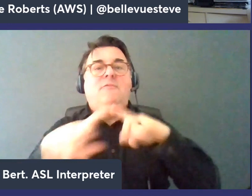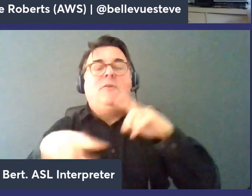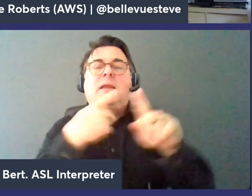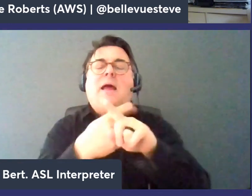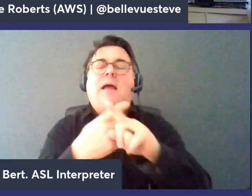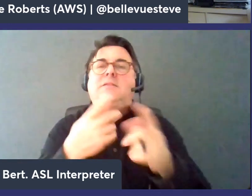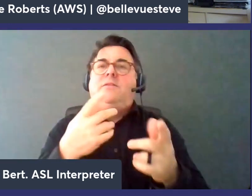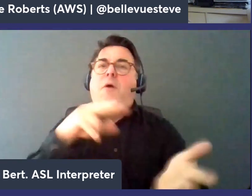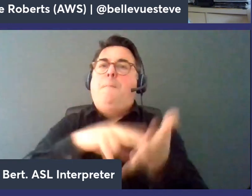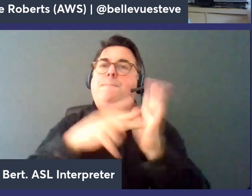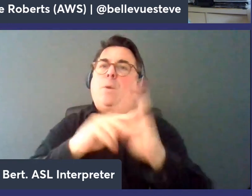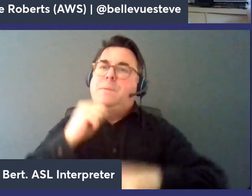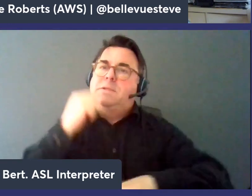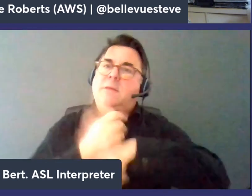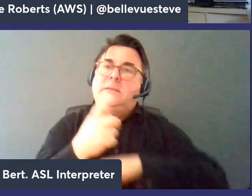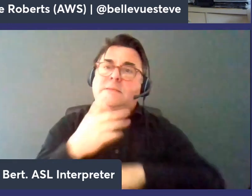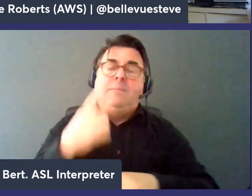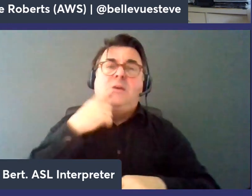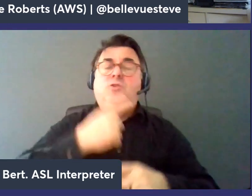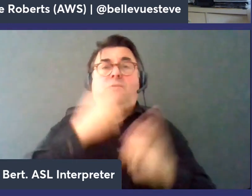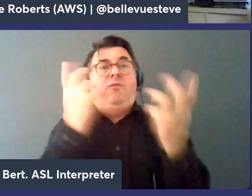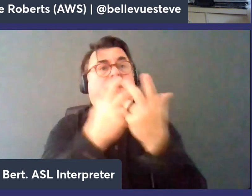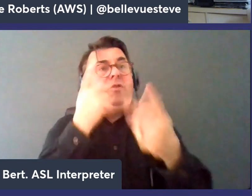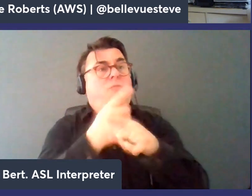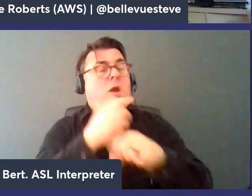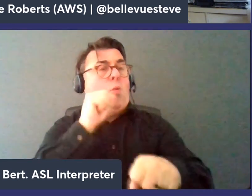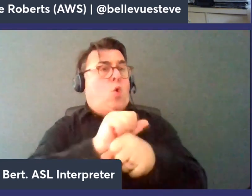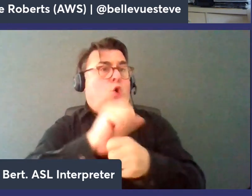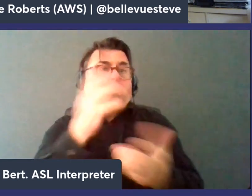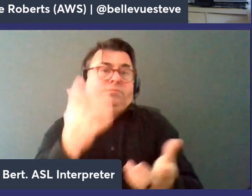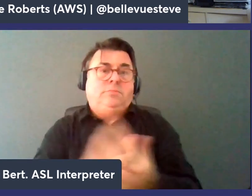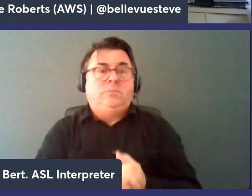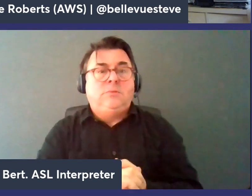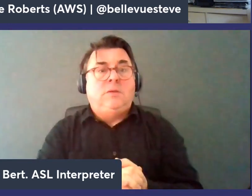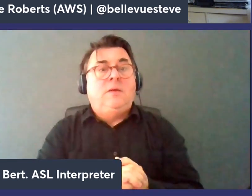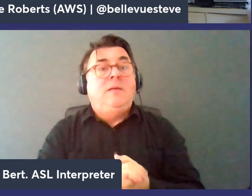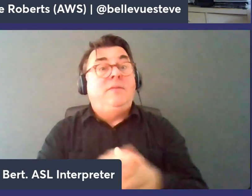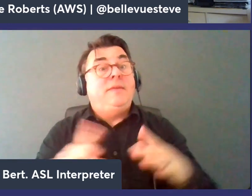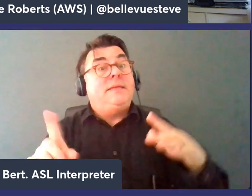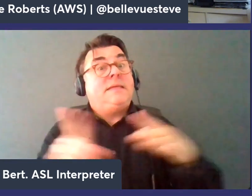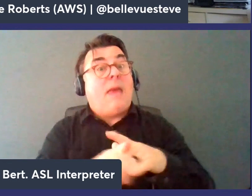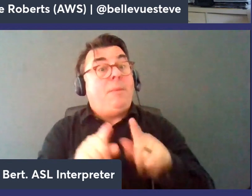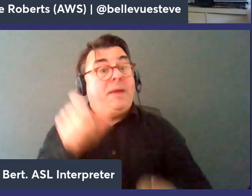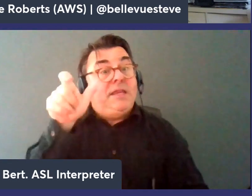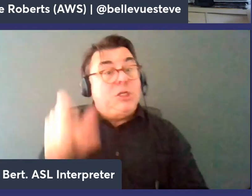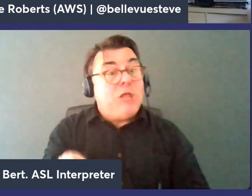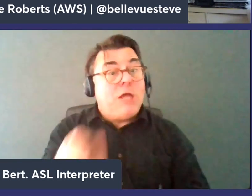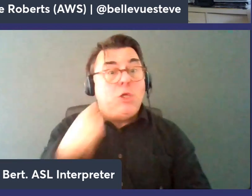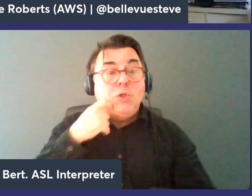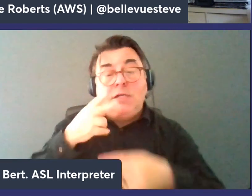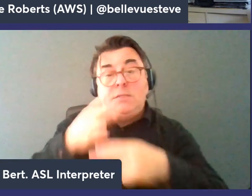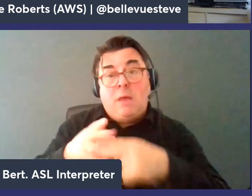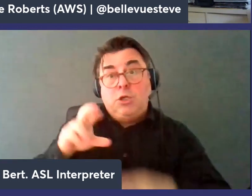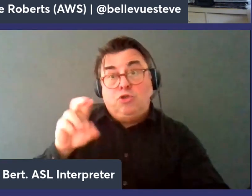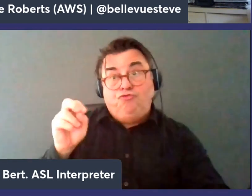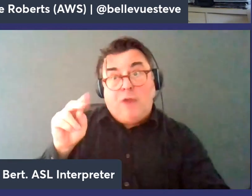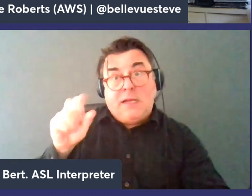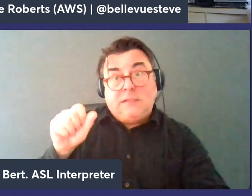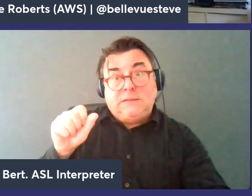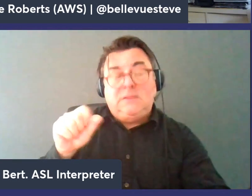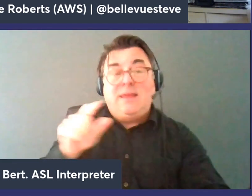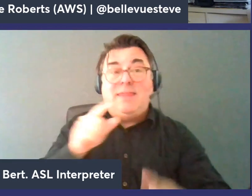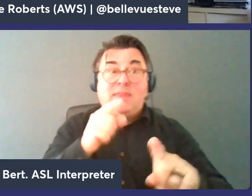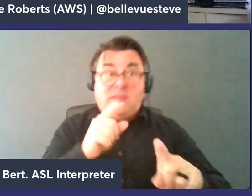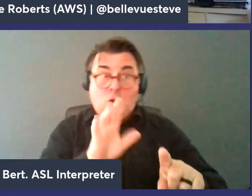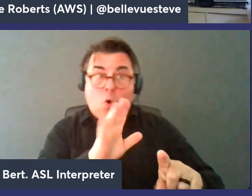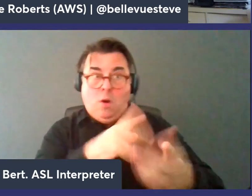just for the right workloads things like that you know uh this has actually come up in chat too and you mentioned redis already how it's redis compliant